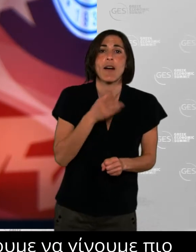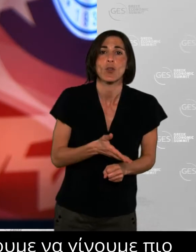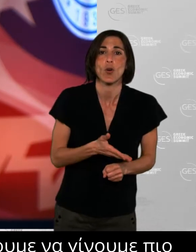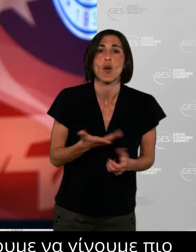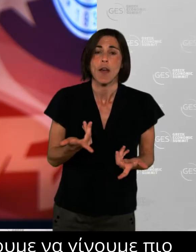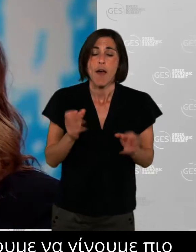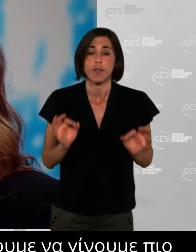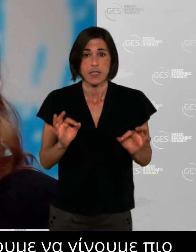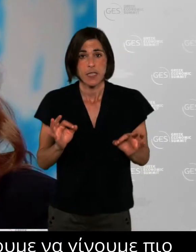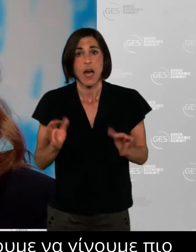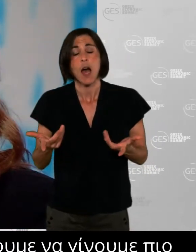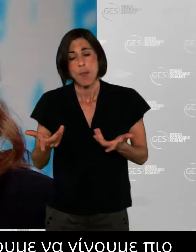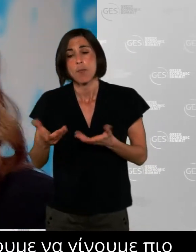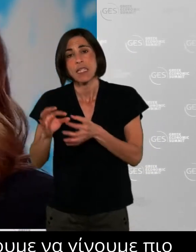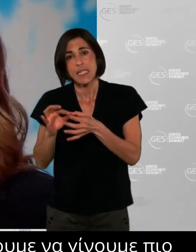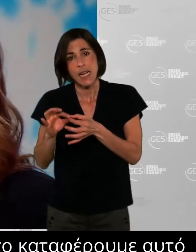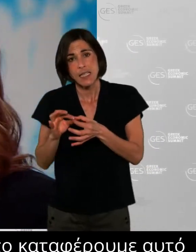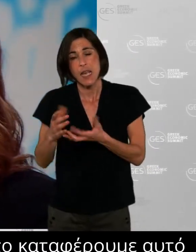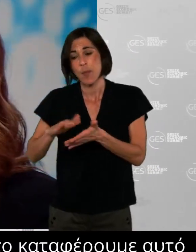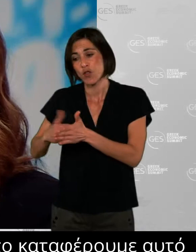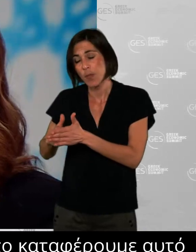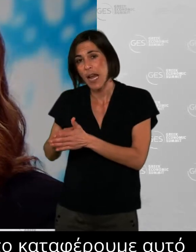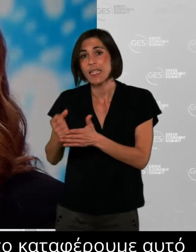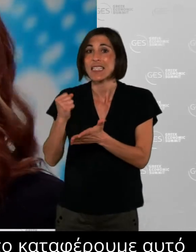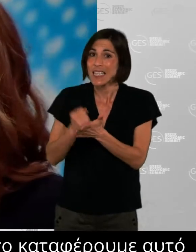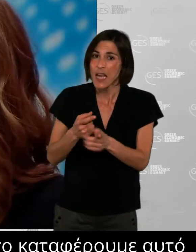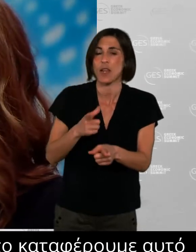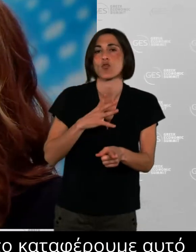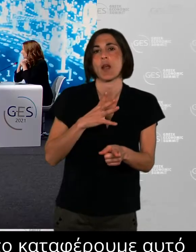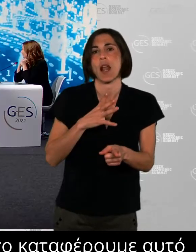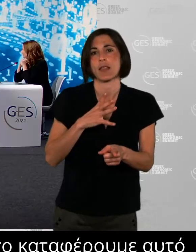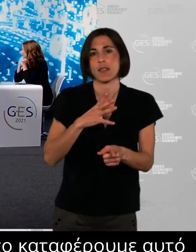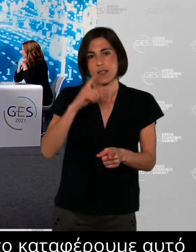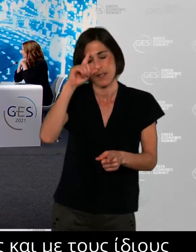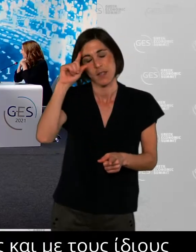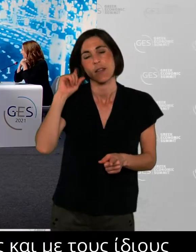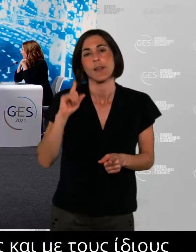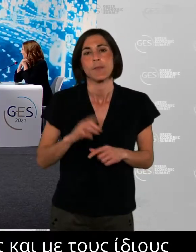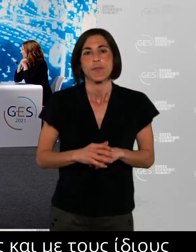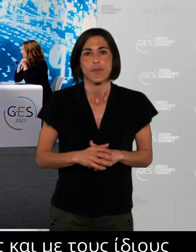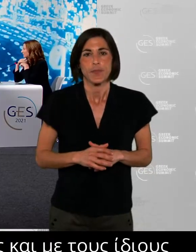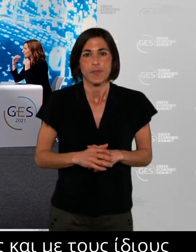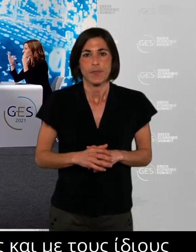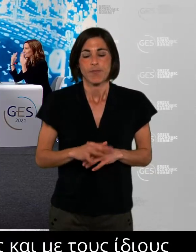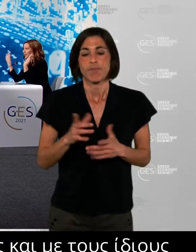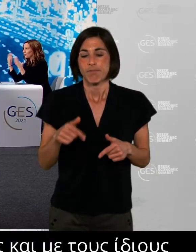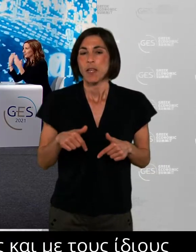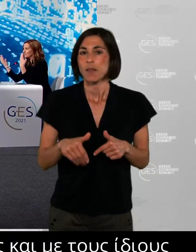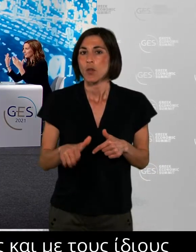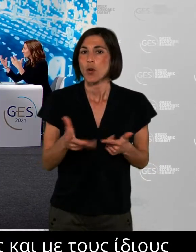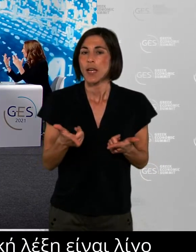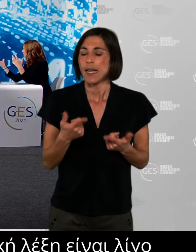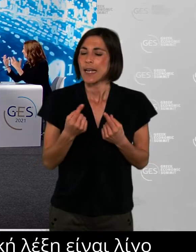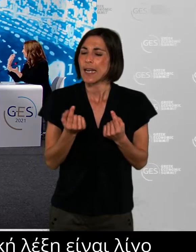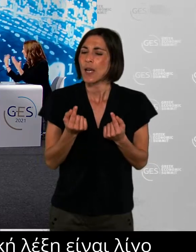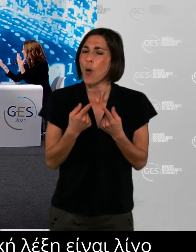to use a greek word it's a it's a it's kind of a paradox that we needed social distancing rules in order to think of how we can